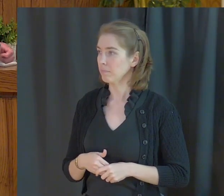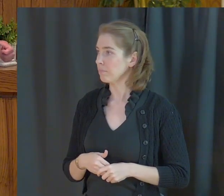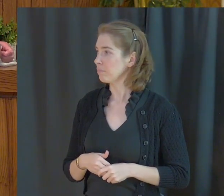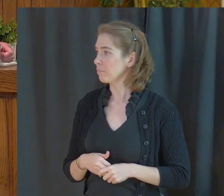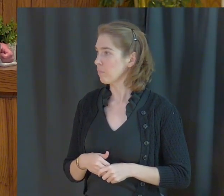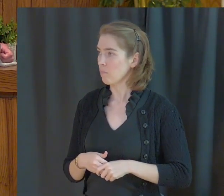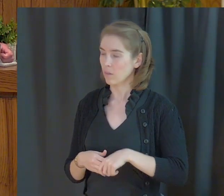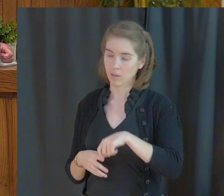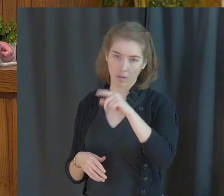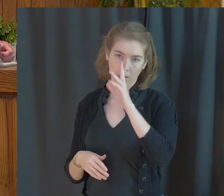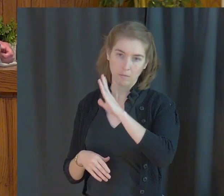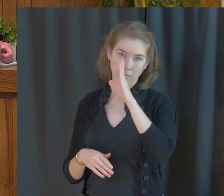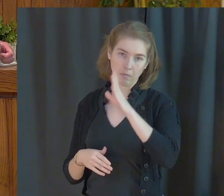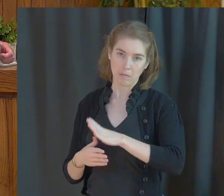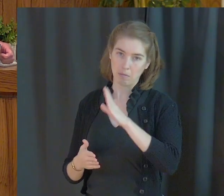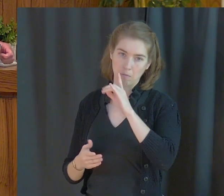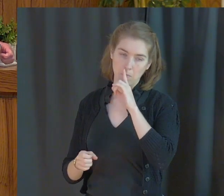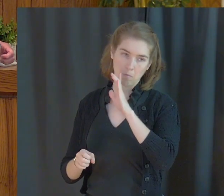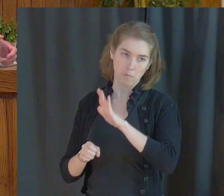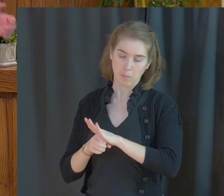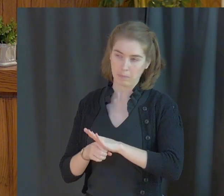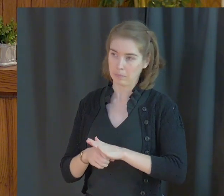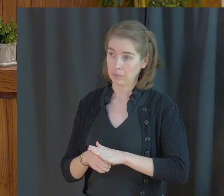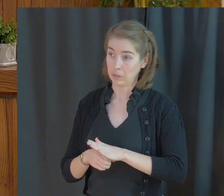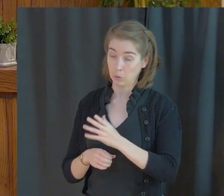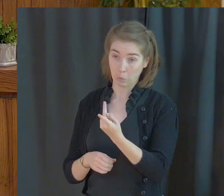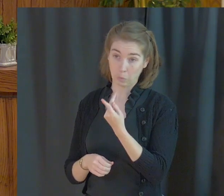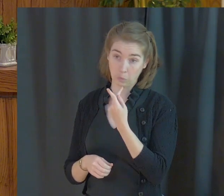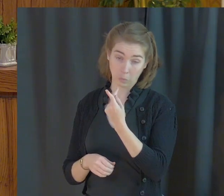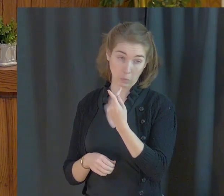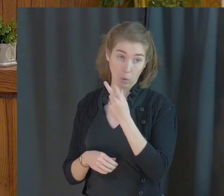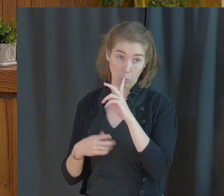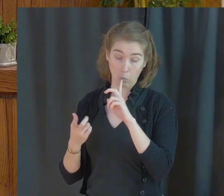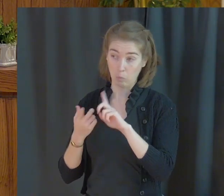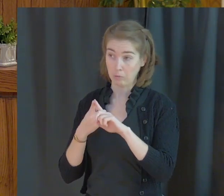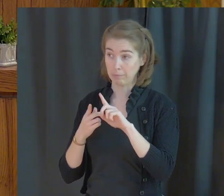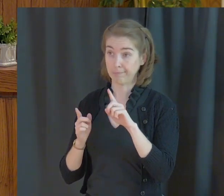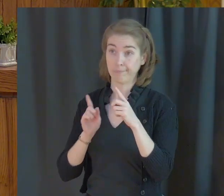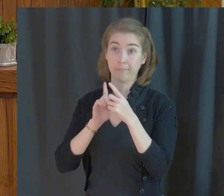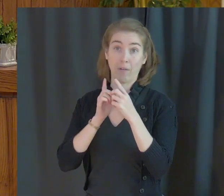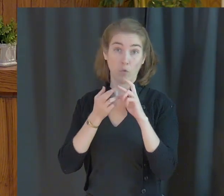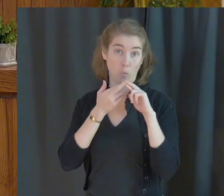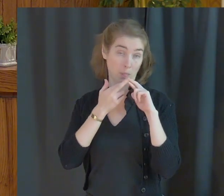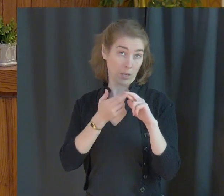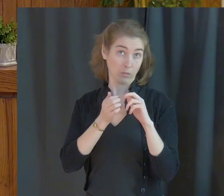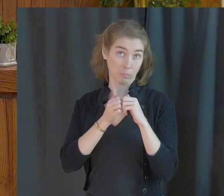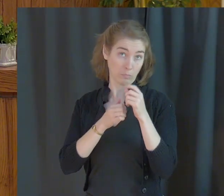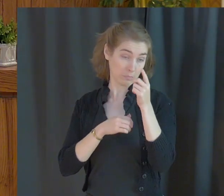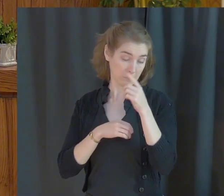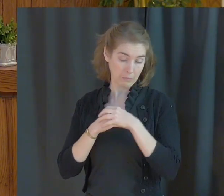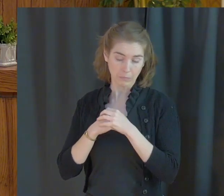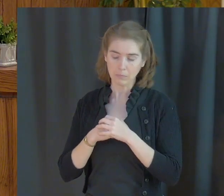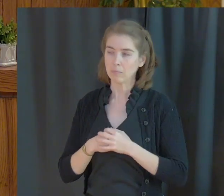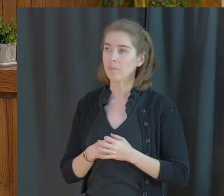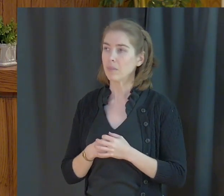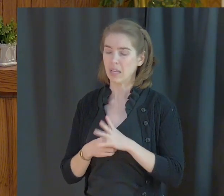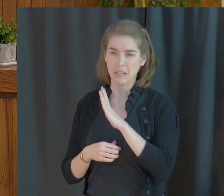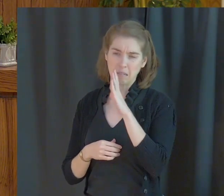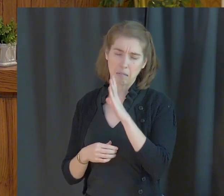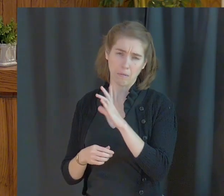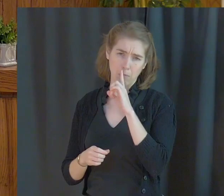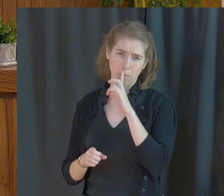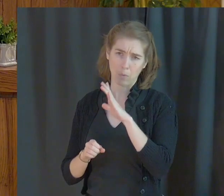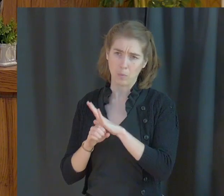God never promises you and I that when we come to him and have a relationship with him and a life with him, he never